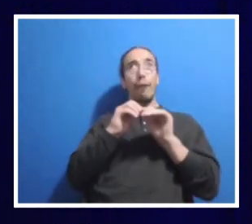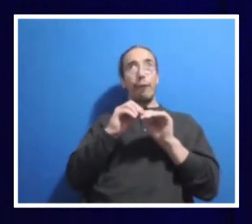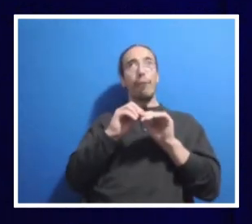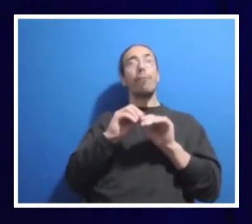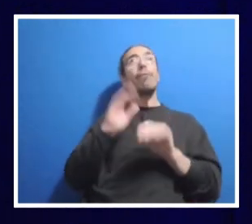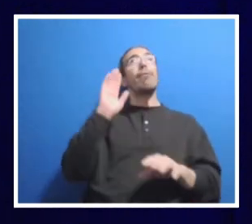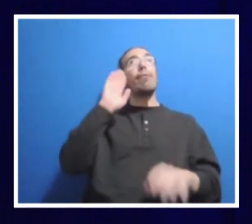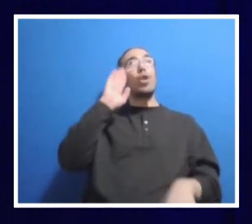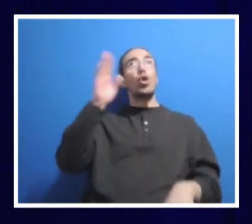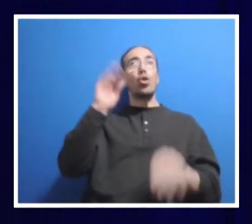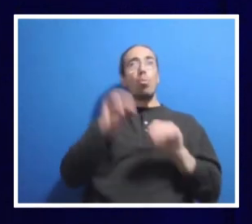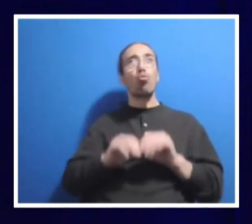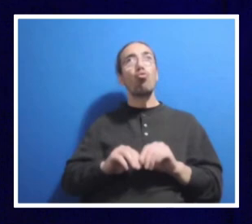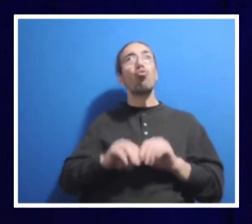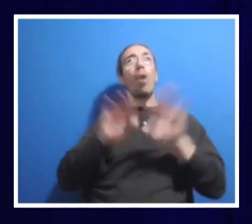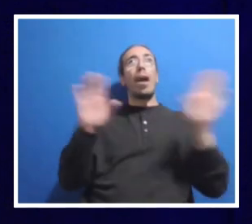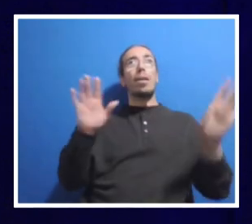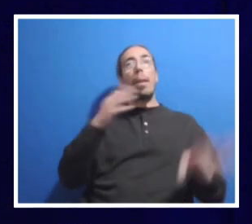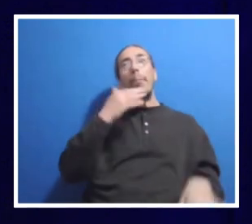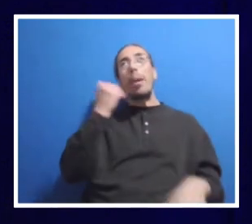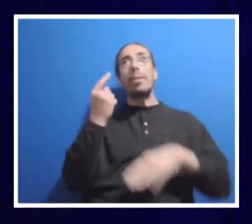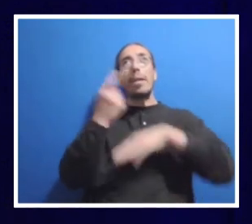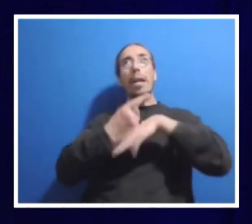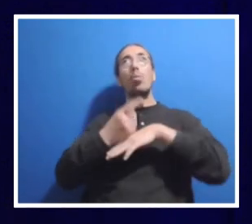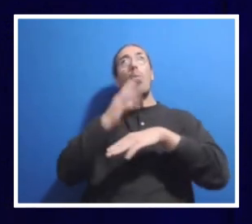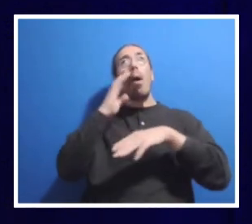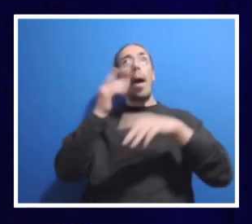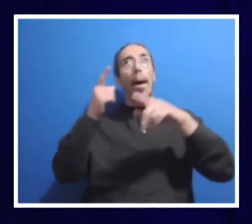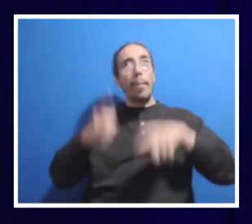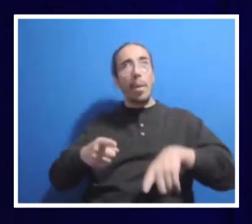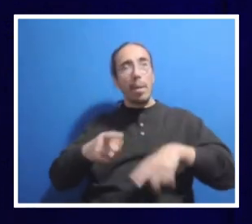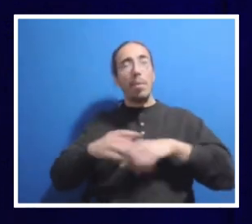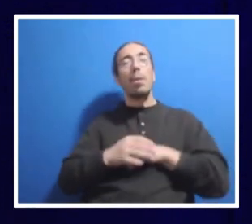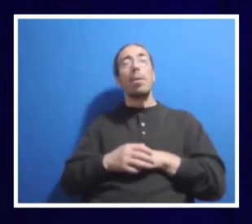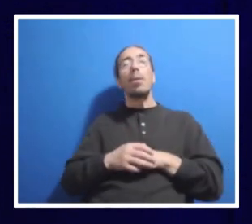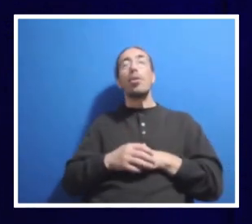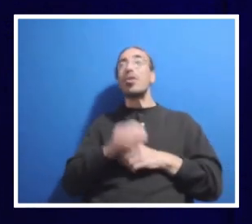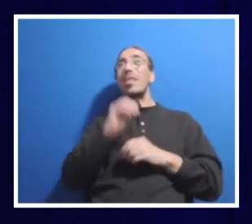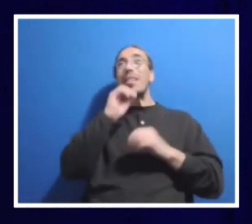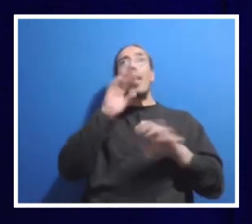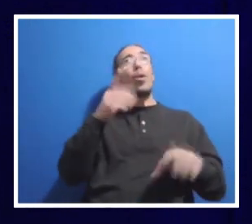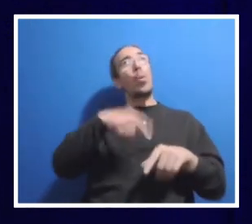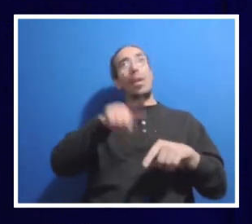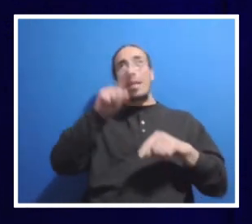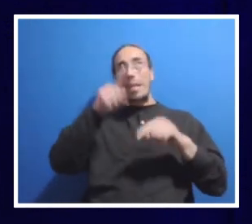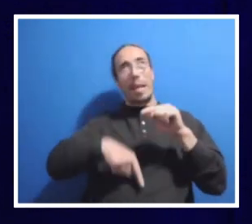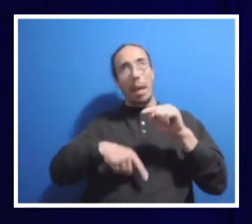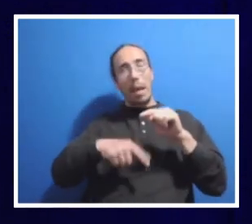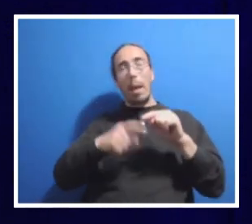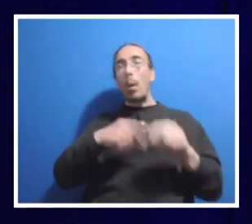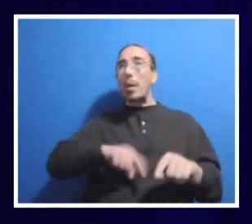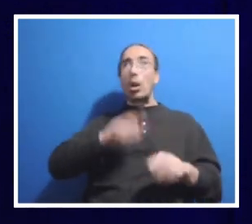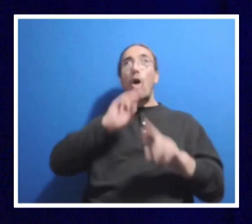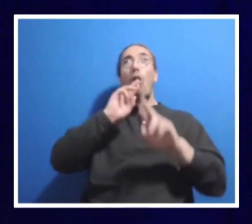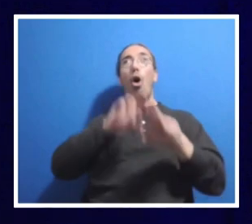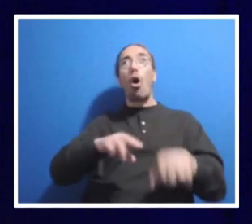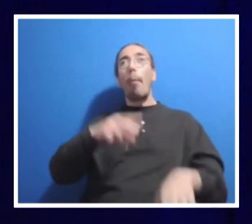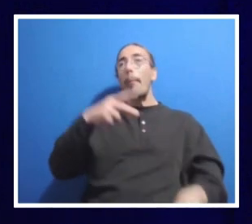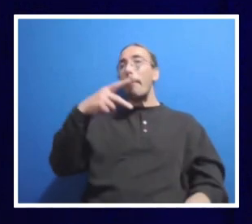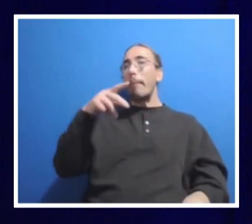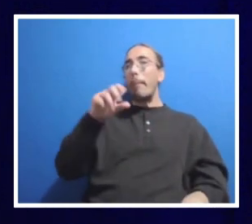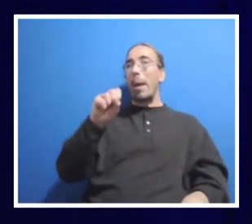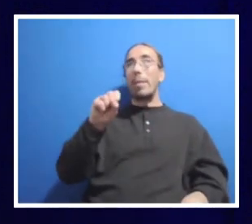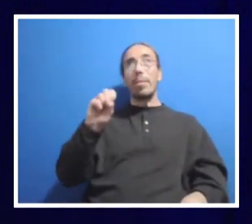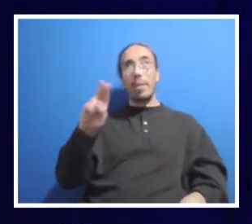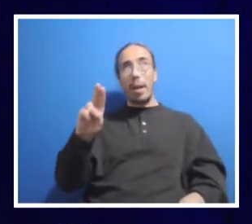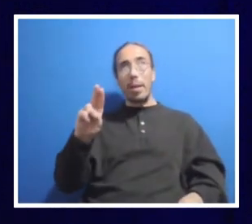days are ahead of us. And there's nothing we cannot do because we are Penn State. So thank you so much.